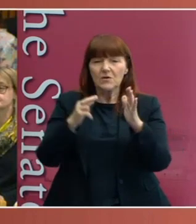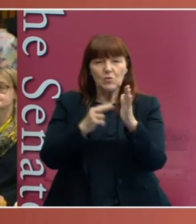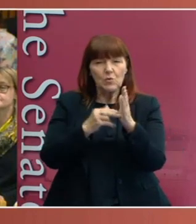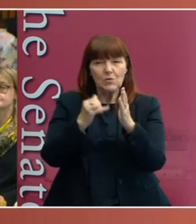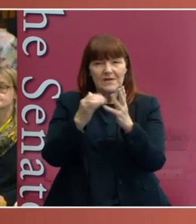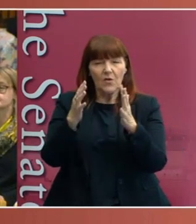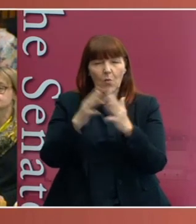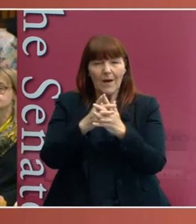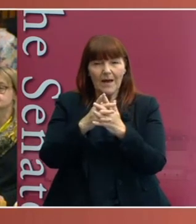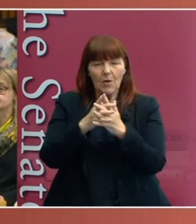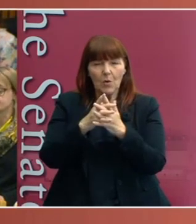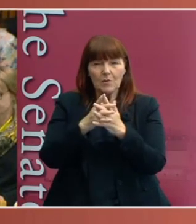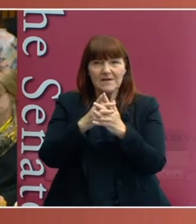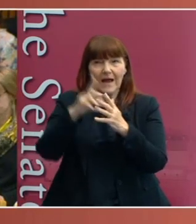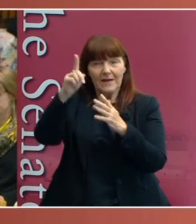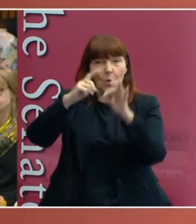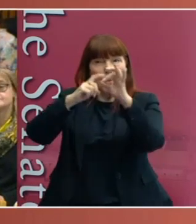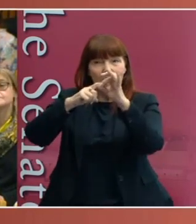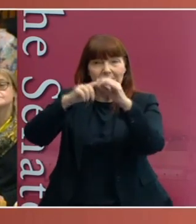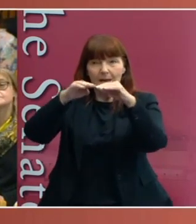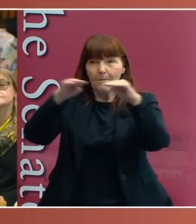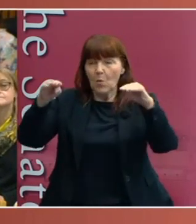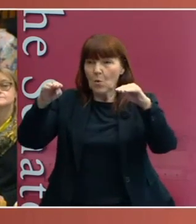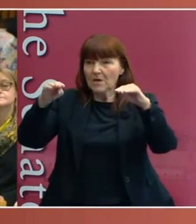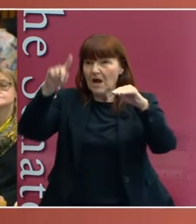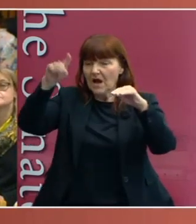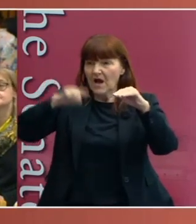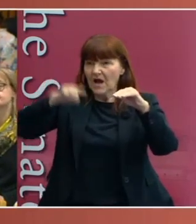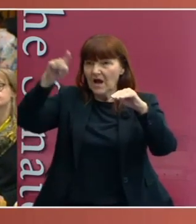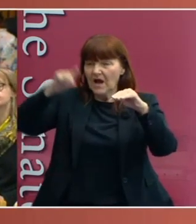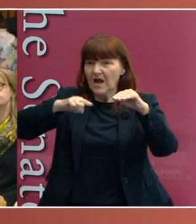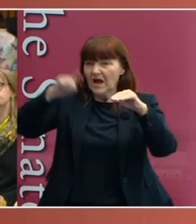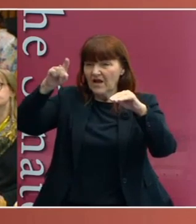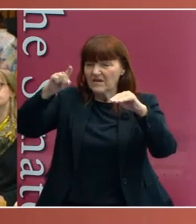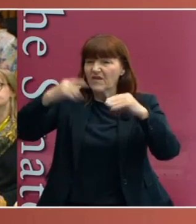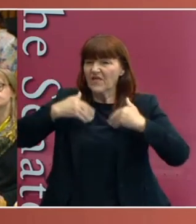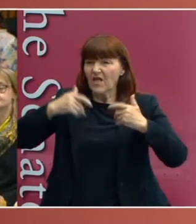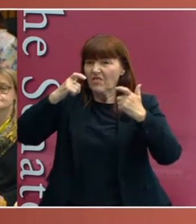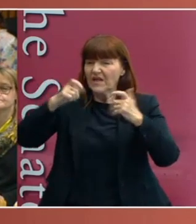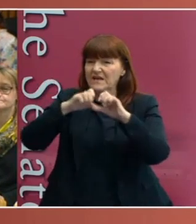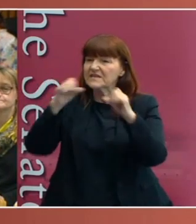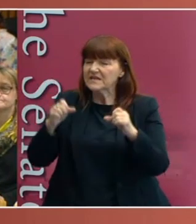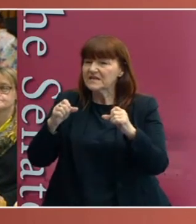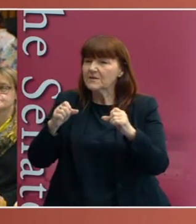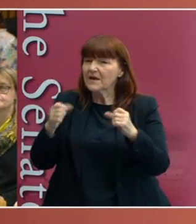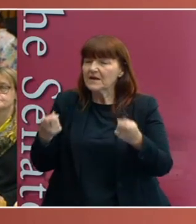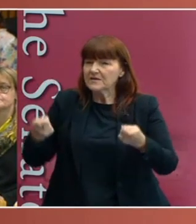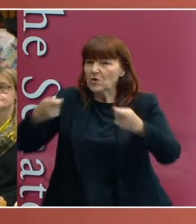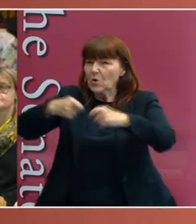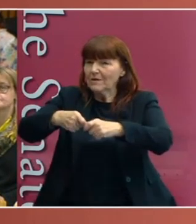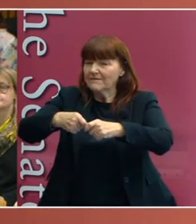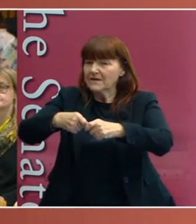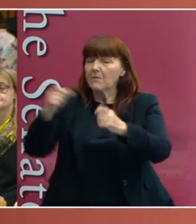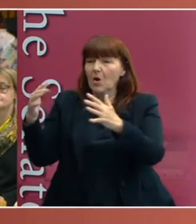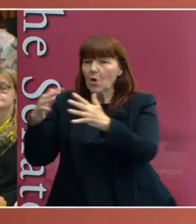Wales, Queensland, border, and the healthcare system is funded by the States and the Commonwealth Government. And at one